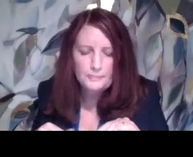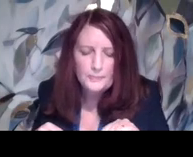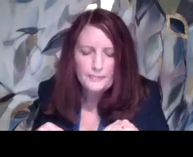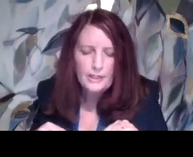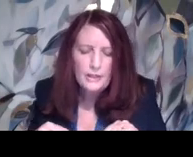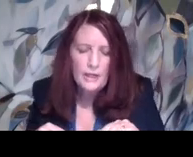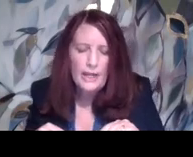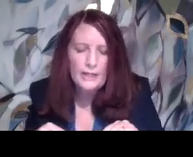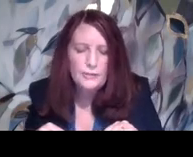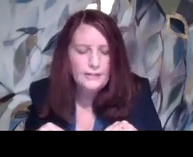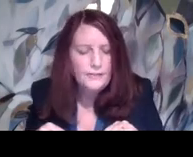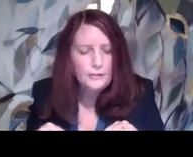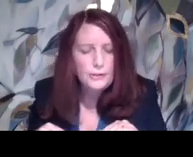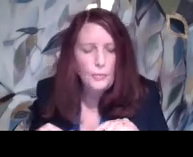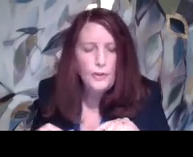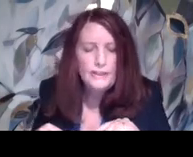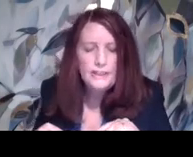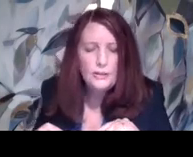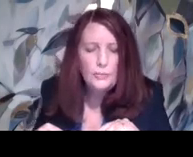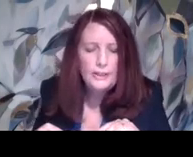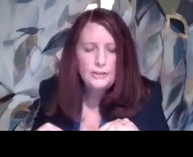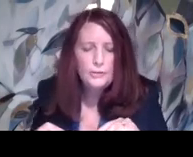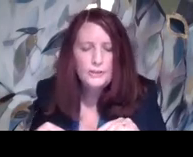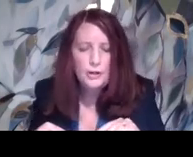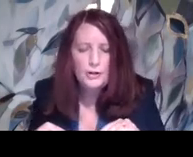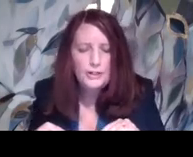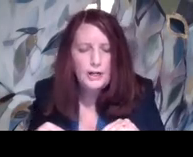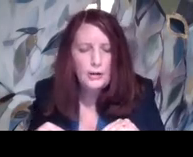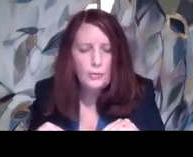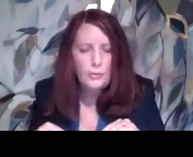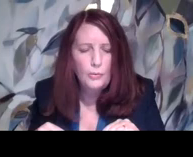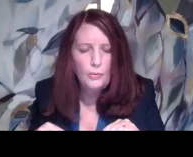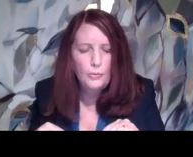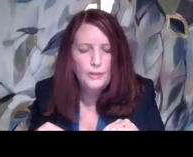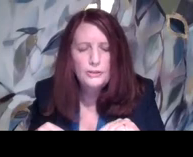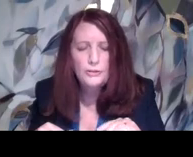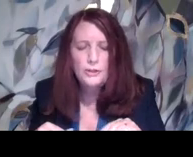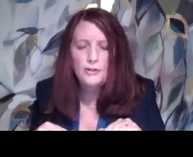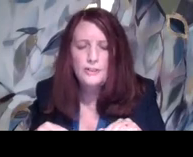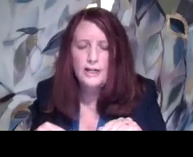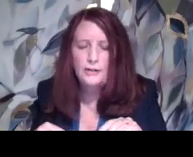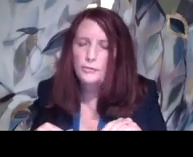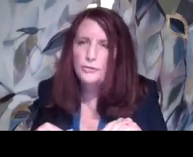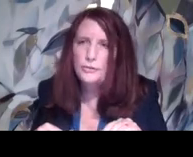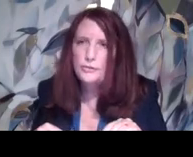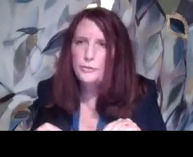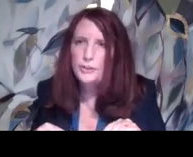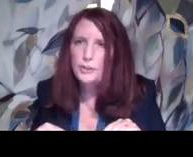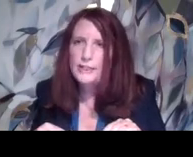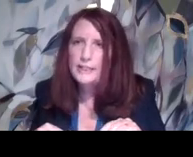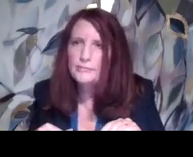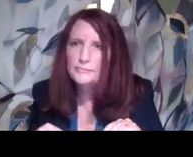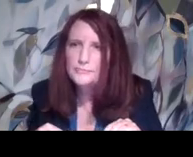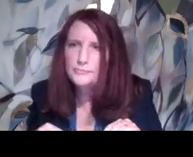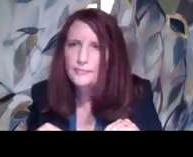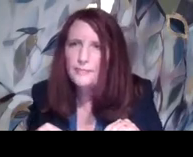and track and field. So what did, when did you start, when did you start your doing